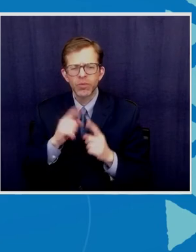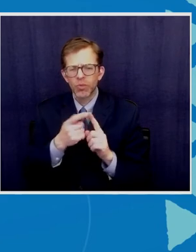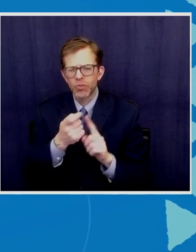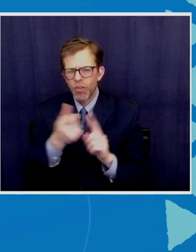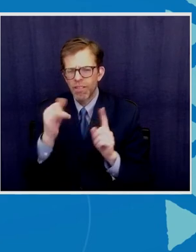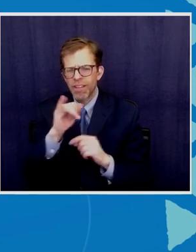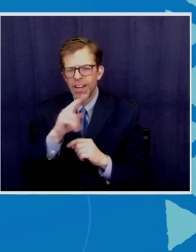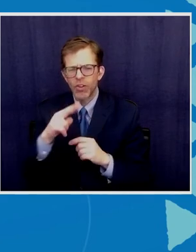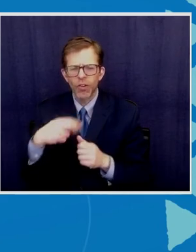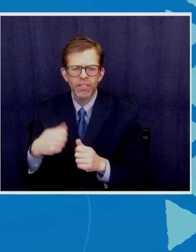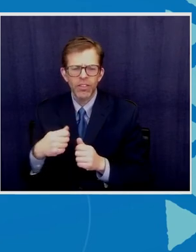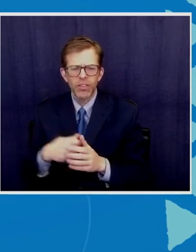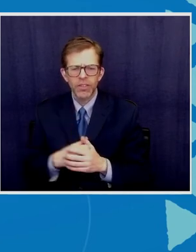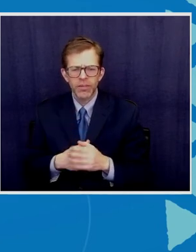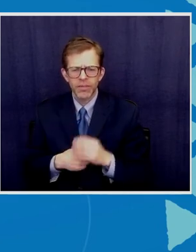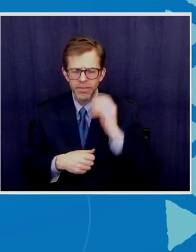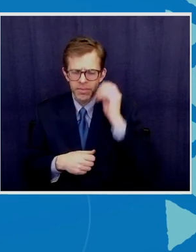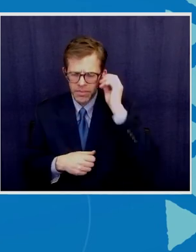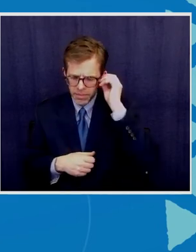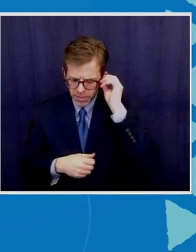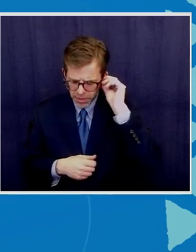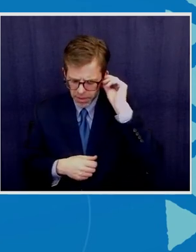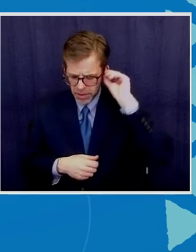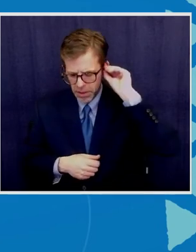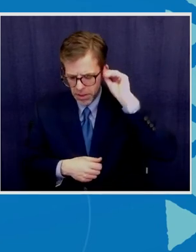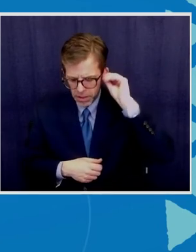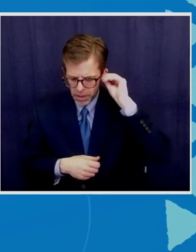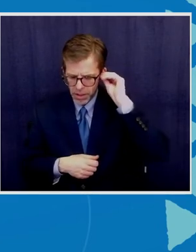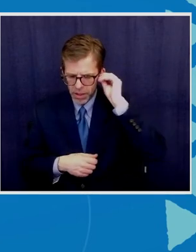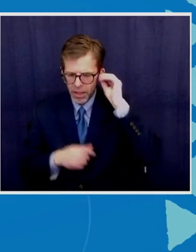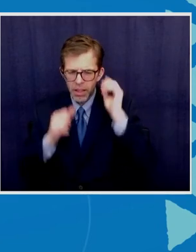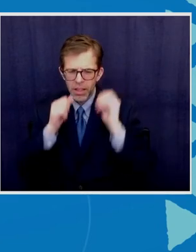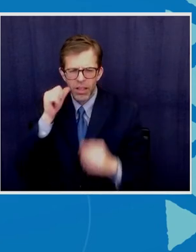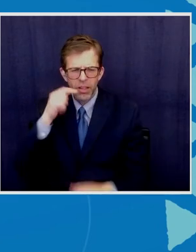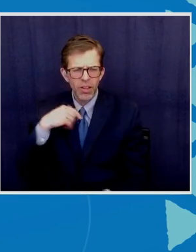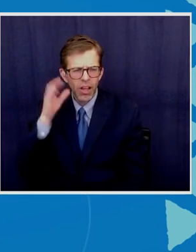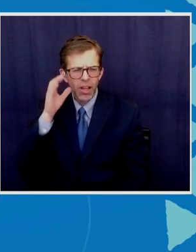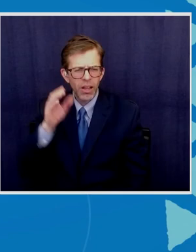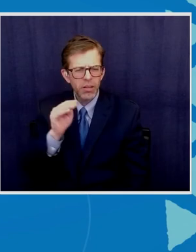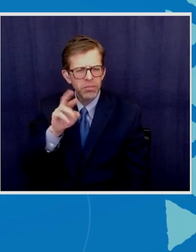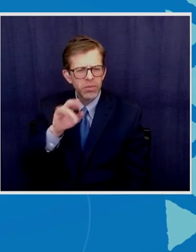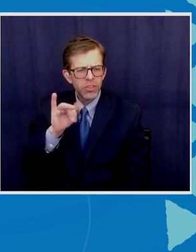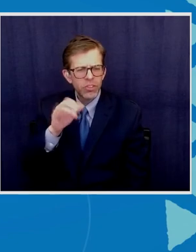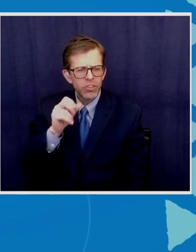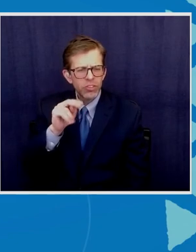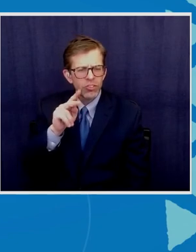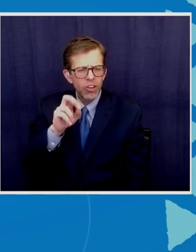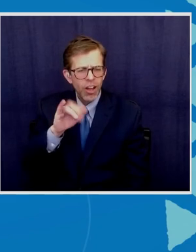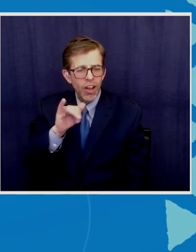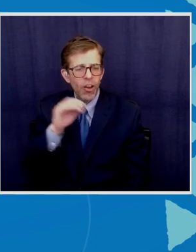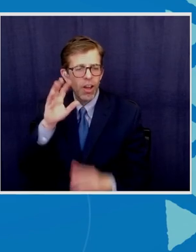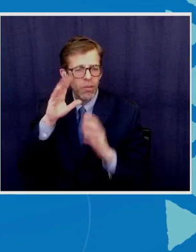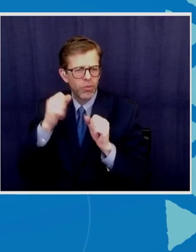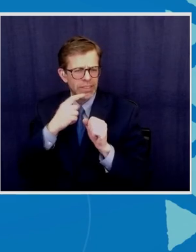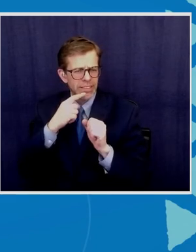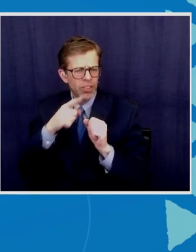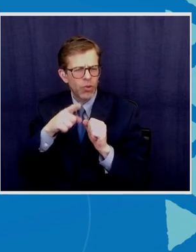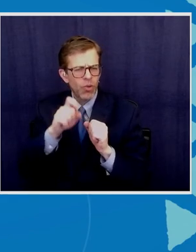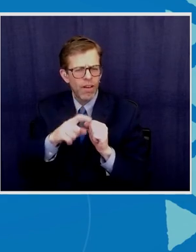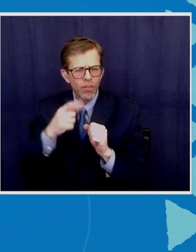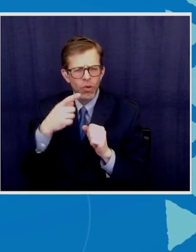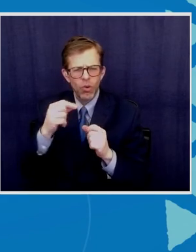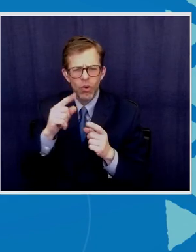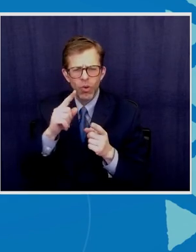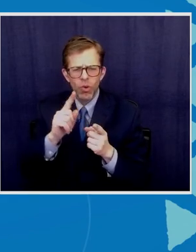yesterday I was afraid when I listen mr. John Kerry and the president saying that we have to go to compliance